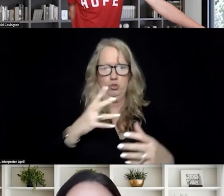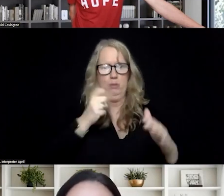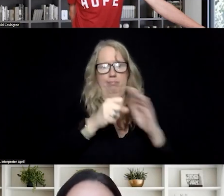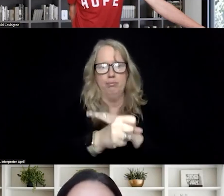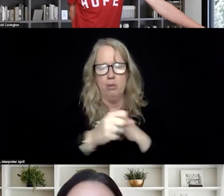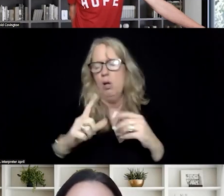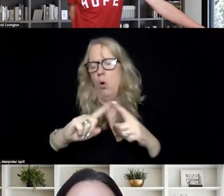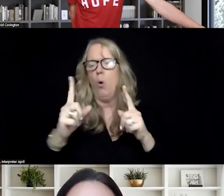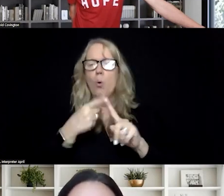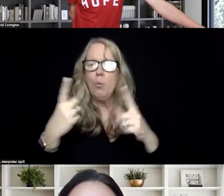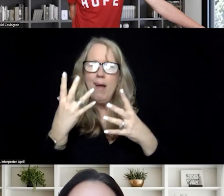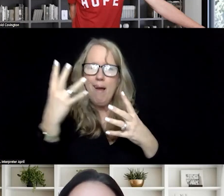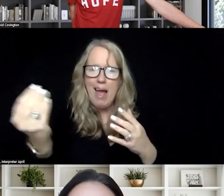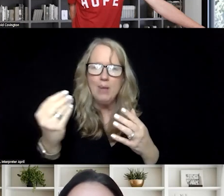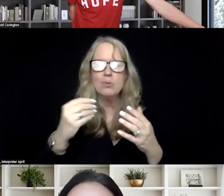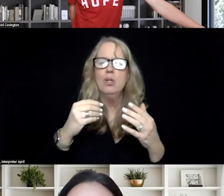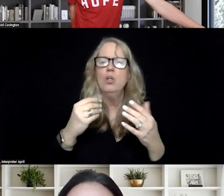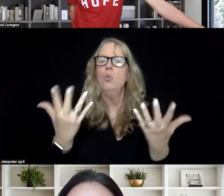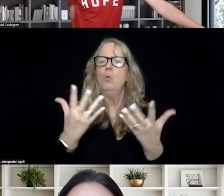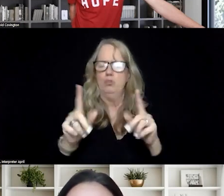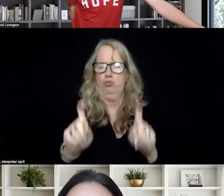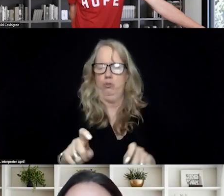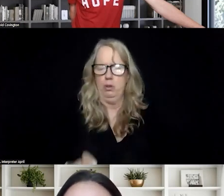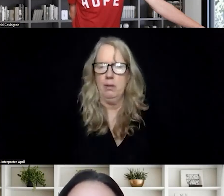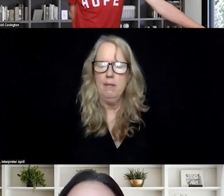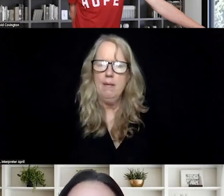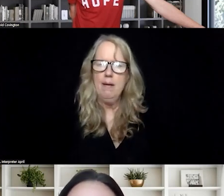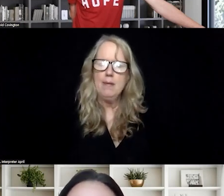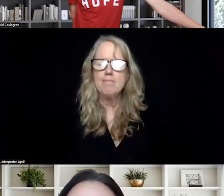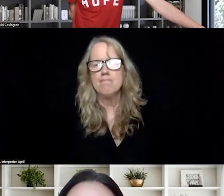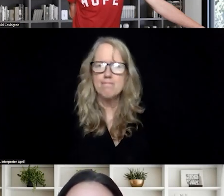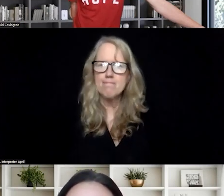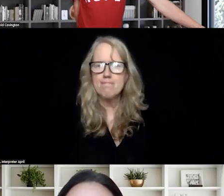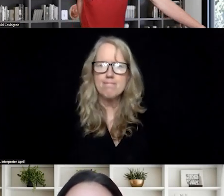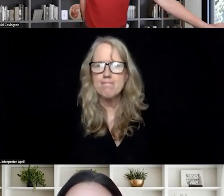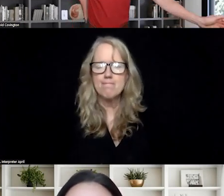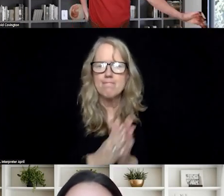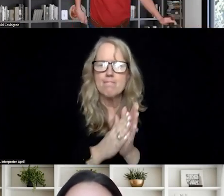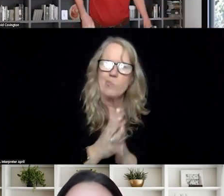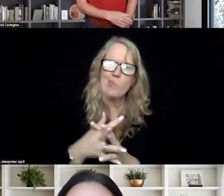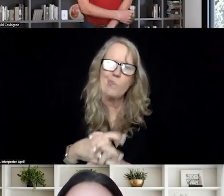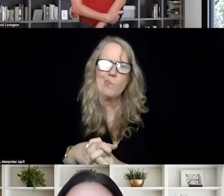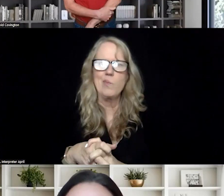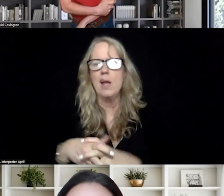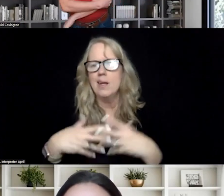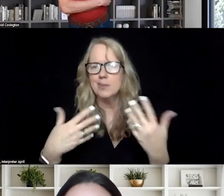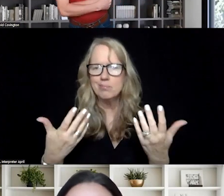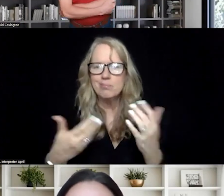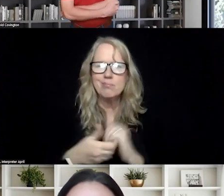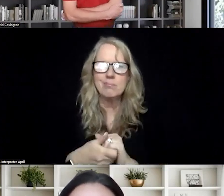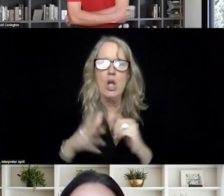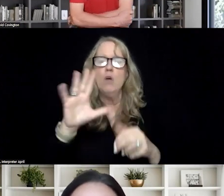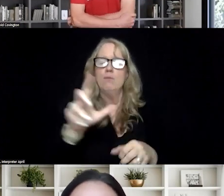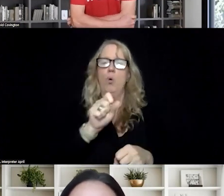they should go out, that this sort of, you know, embraced